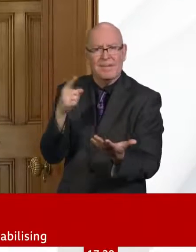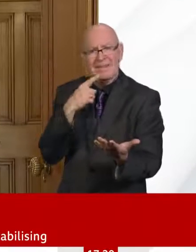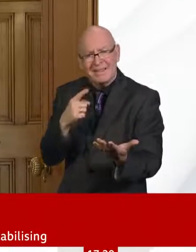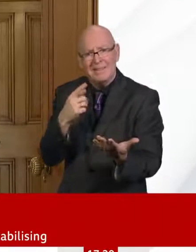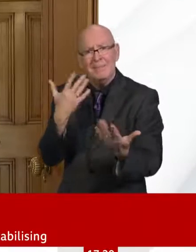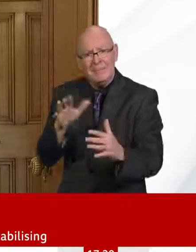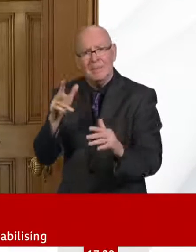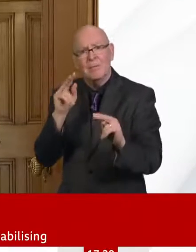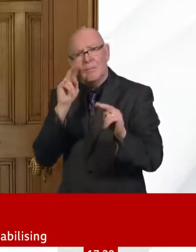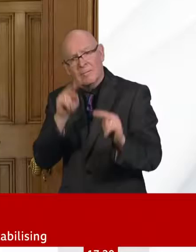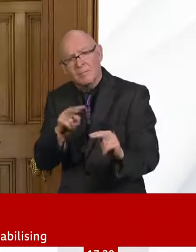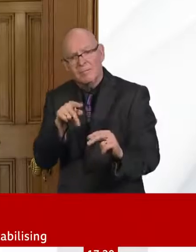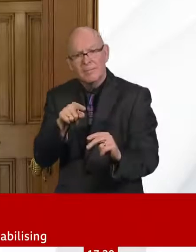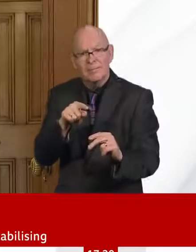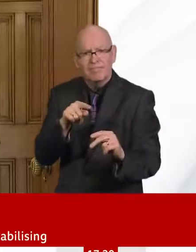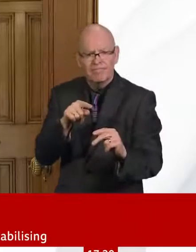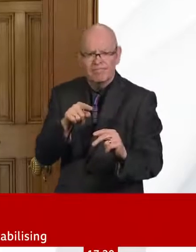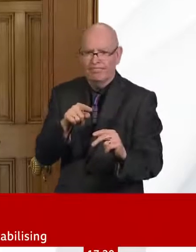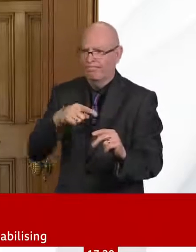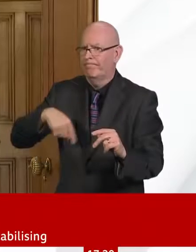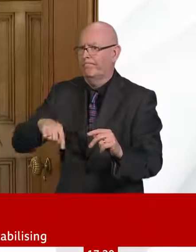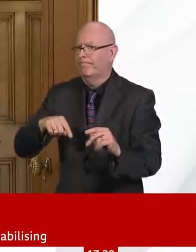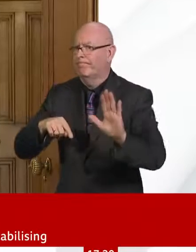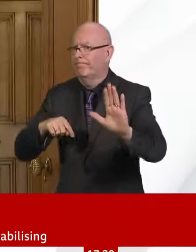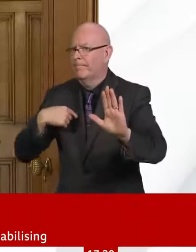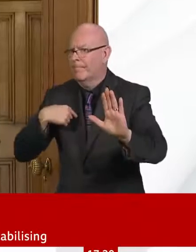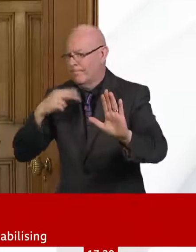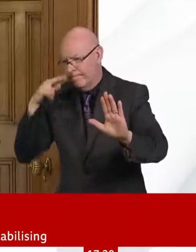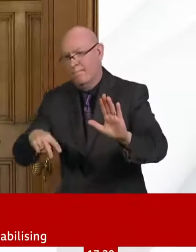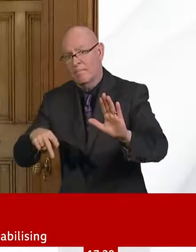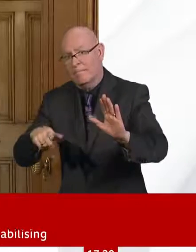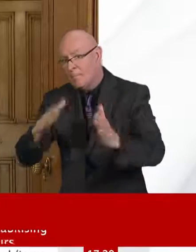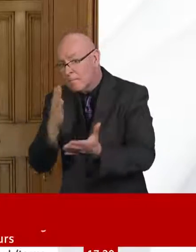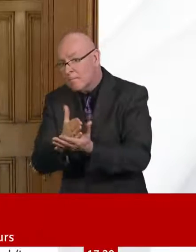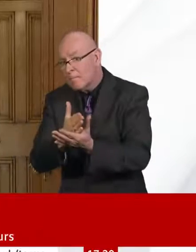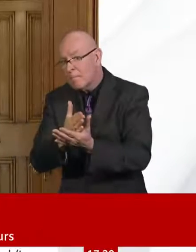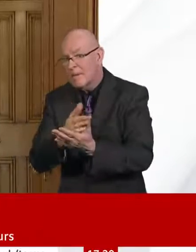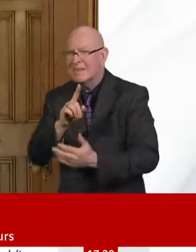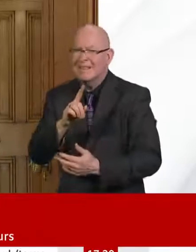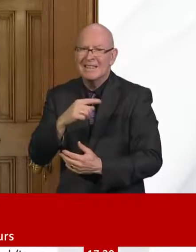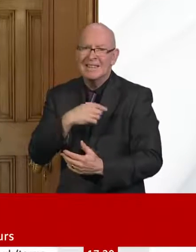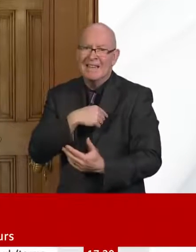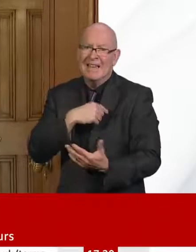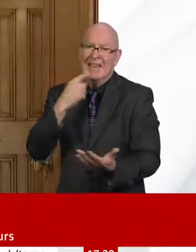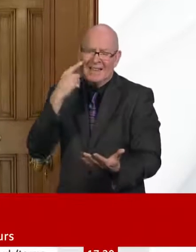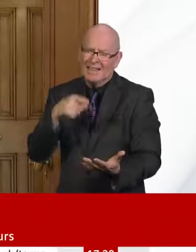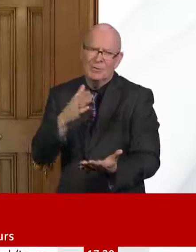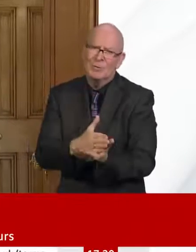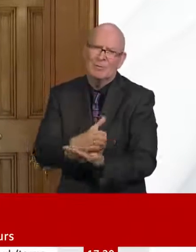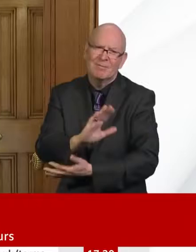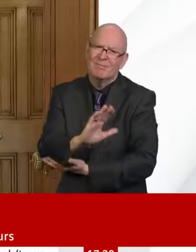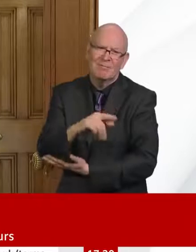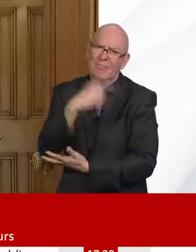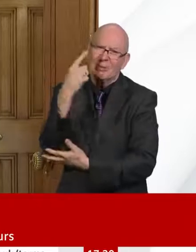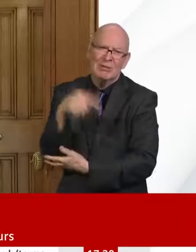approach to all of this. There's no truth in those stories that those companies have been told to prioritise PPE equipment. And I think rather the the